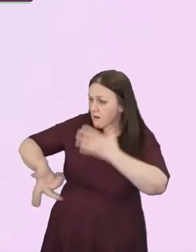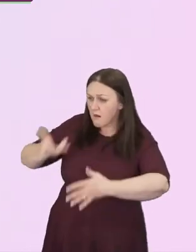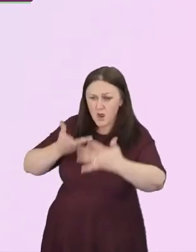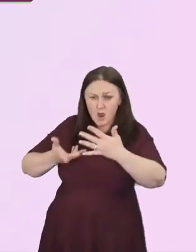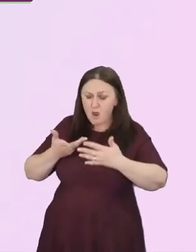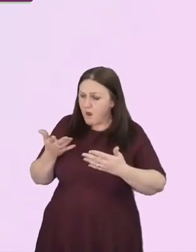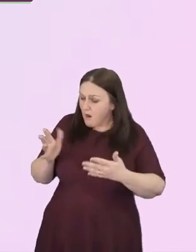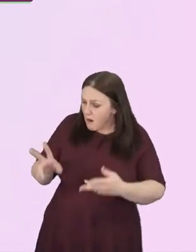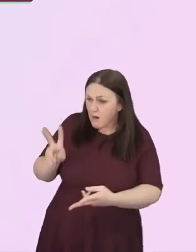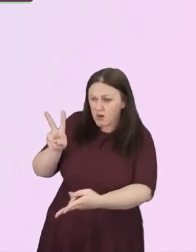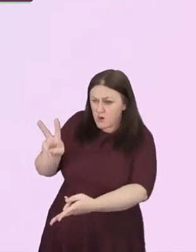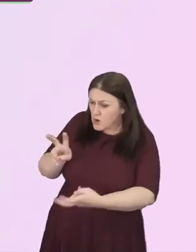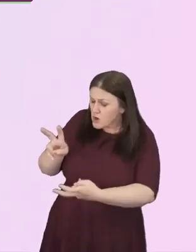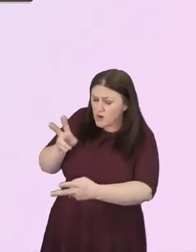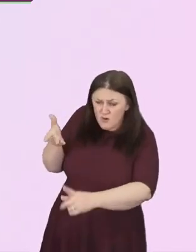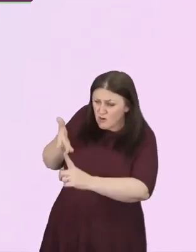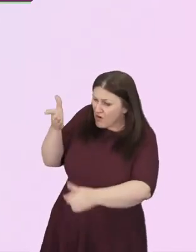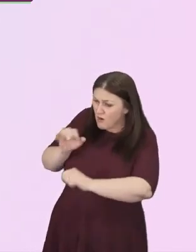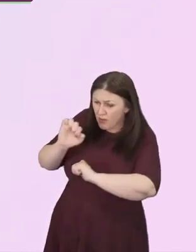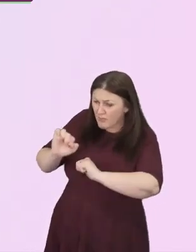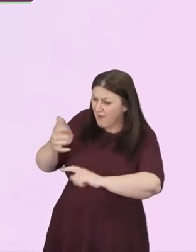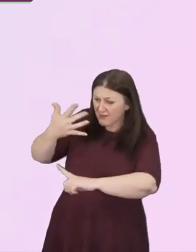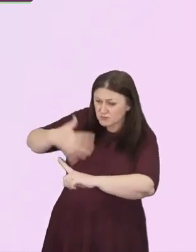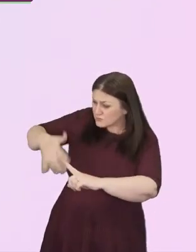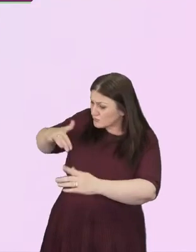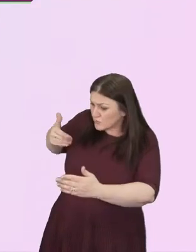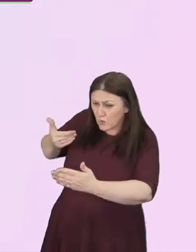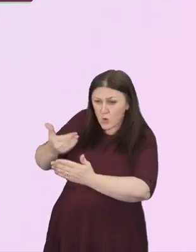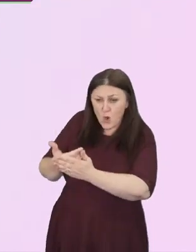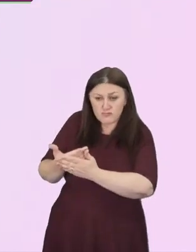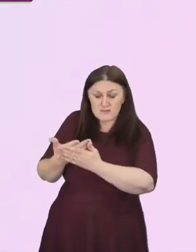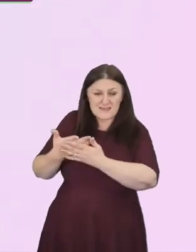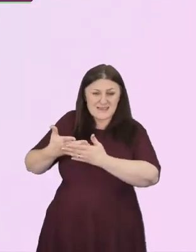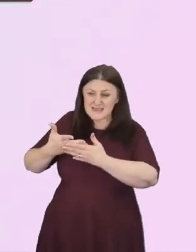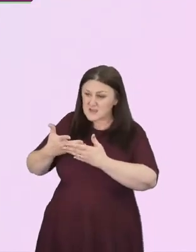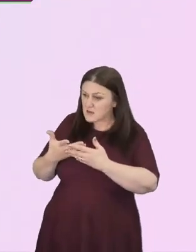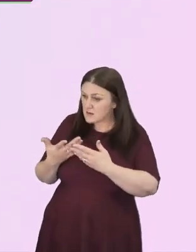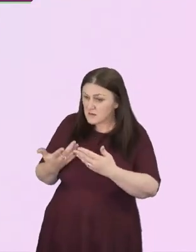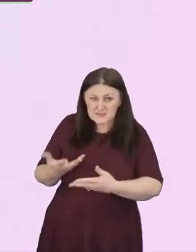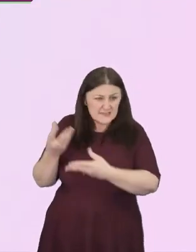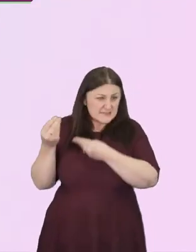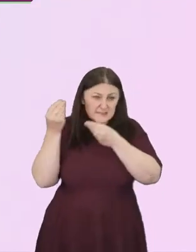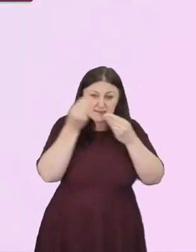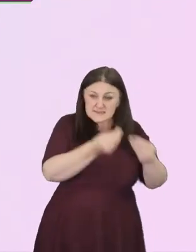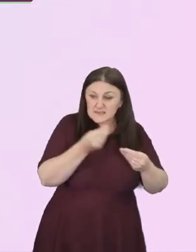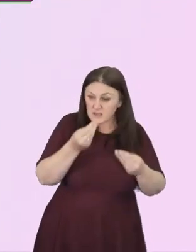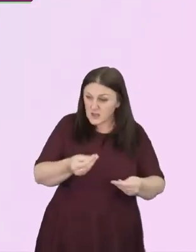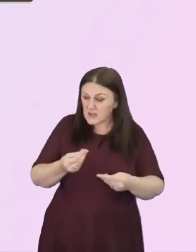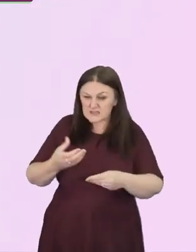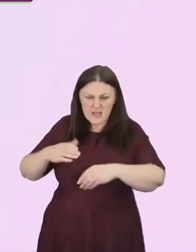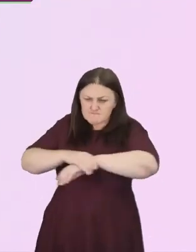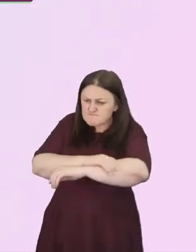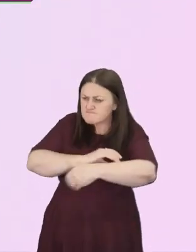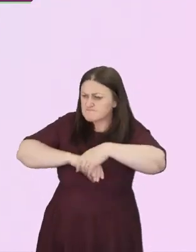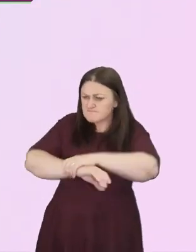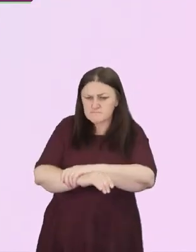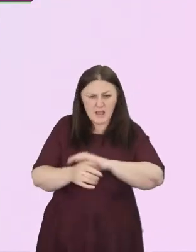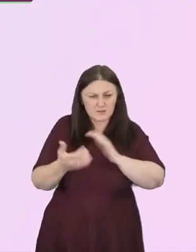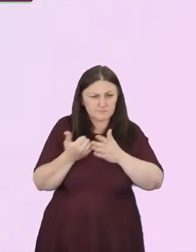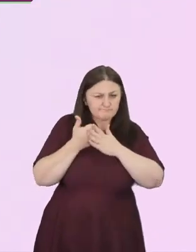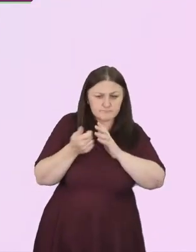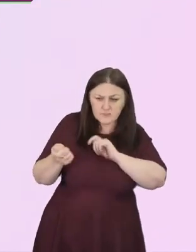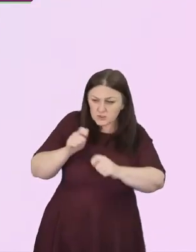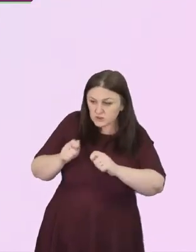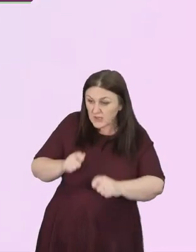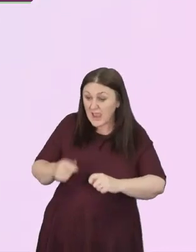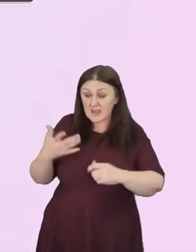and some actions were taken. And all of this, of course, was replicated in Baptist life. On Facebook, it was